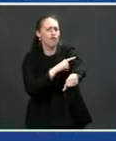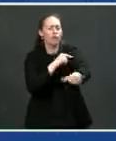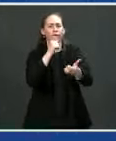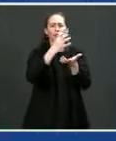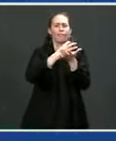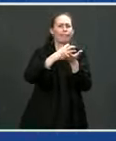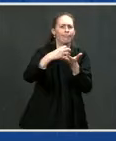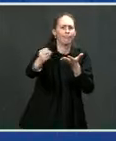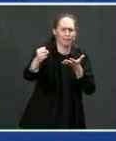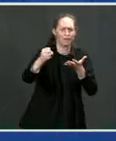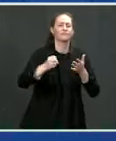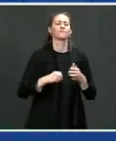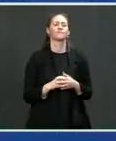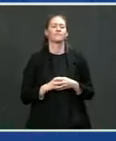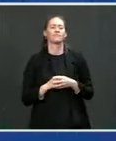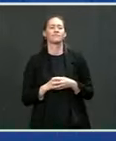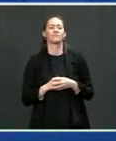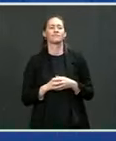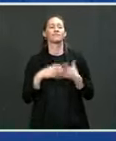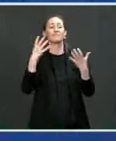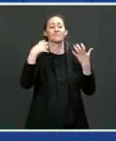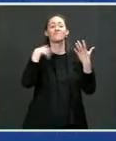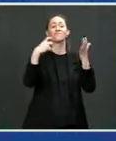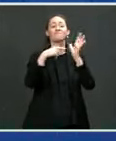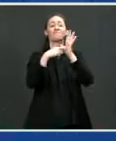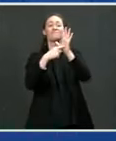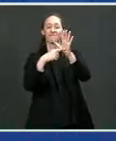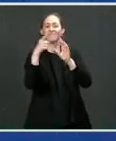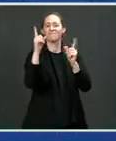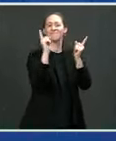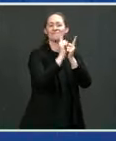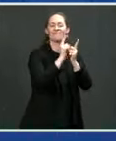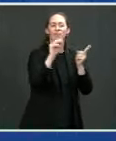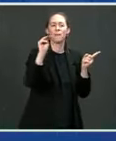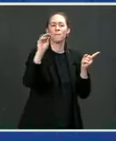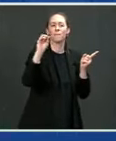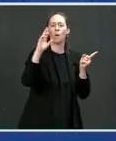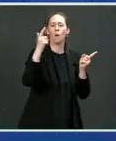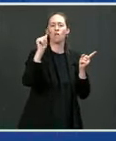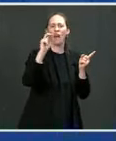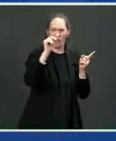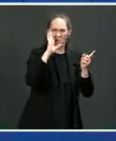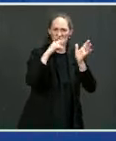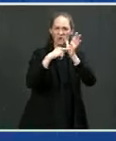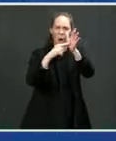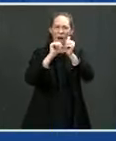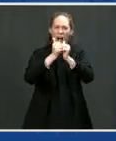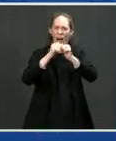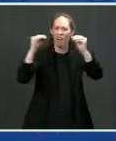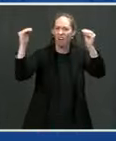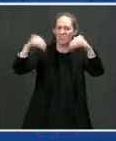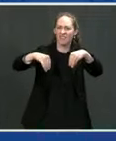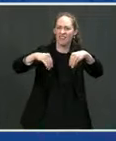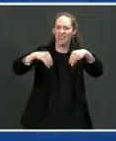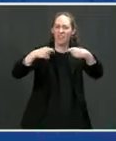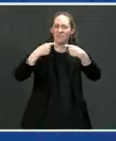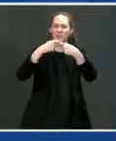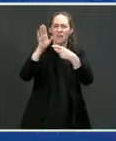introduce you to Morgan and Morgan is going to show you how we install this battery pack into that transit bus.